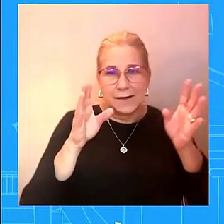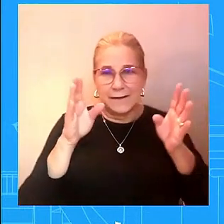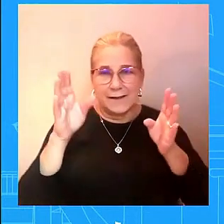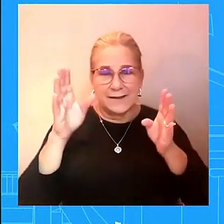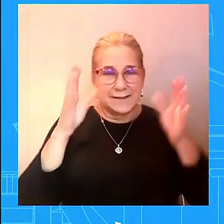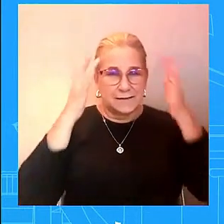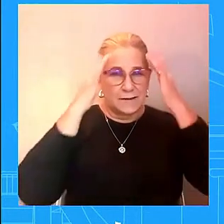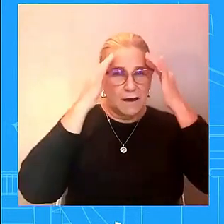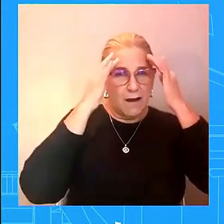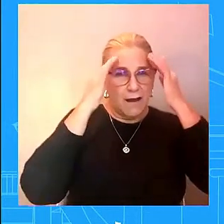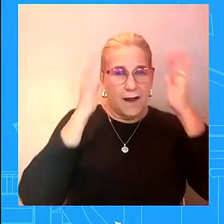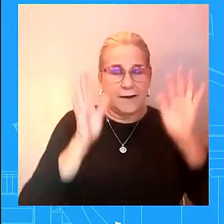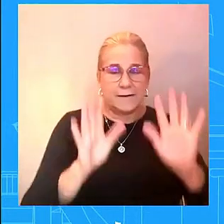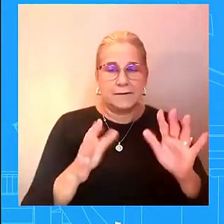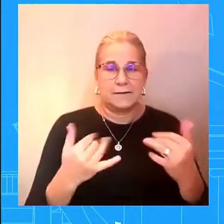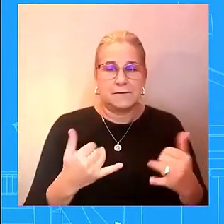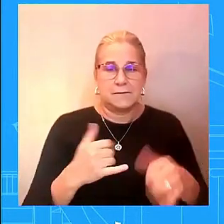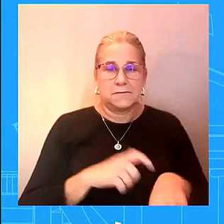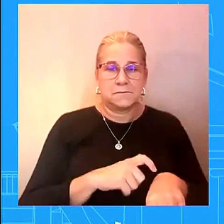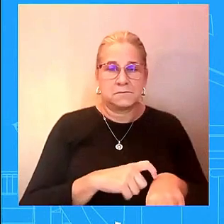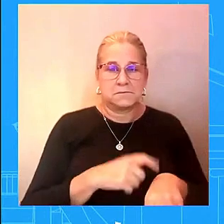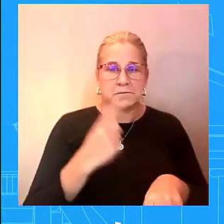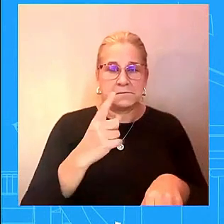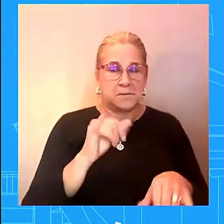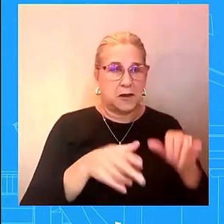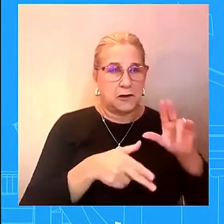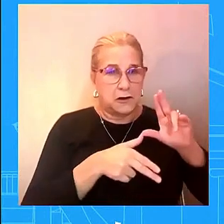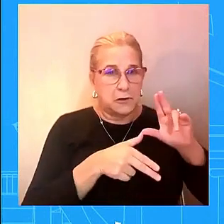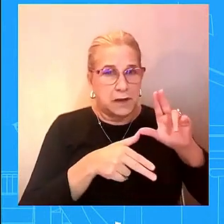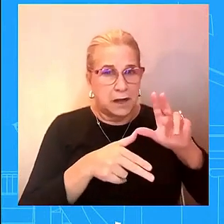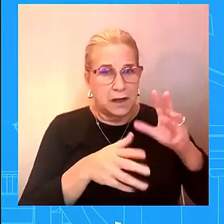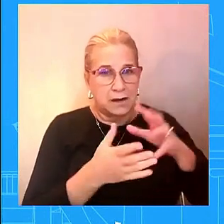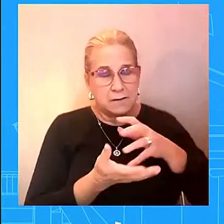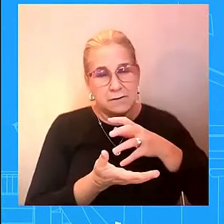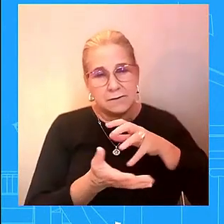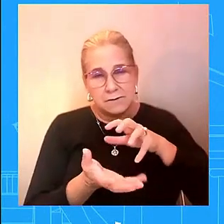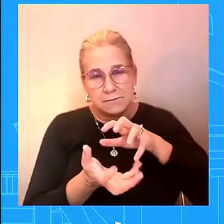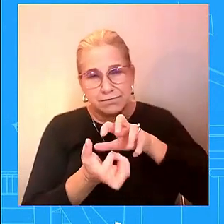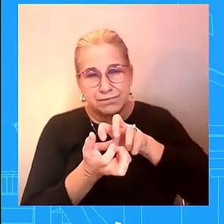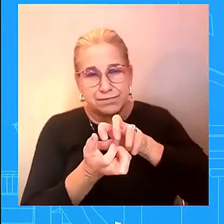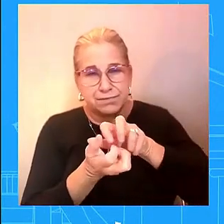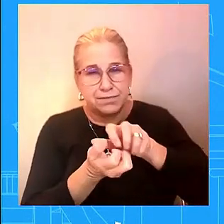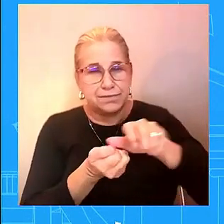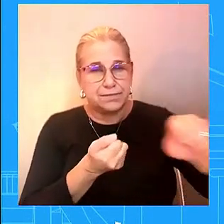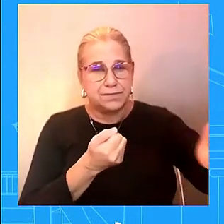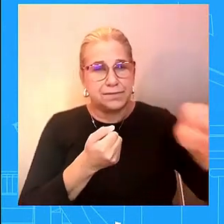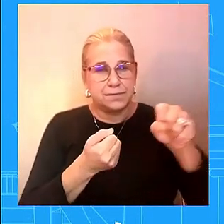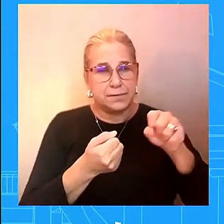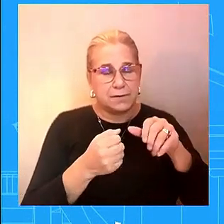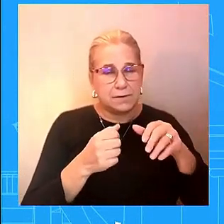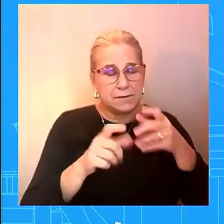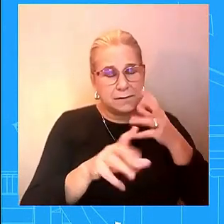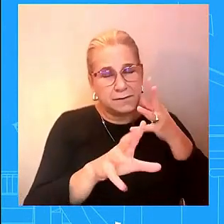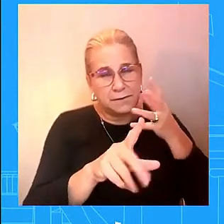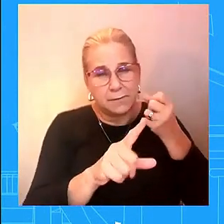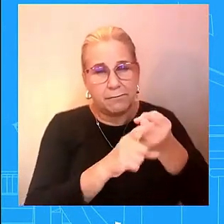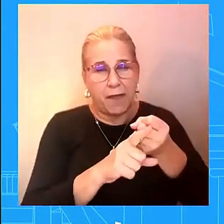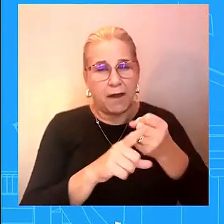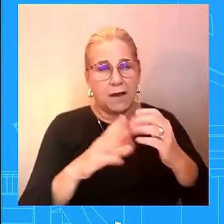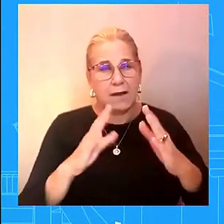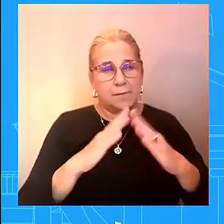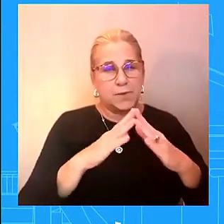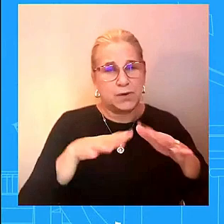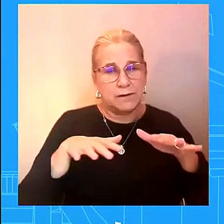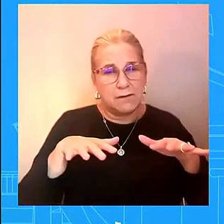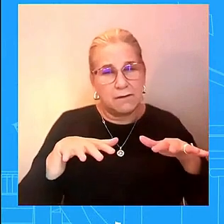like that these types of hurricanes that have impacted communities the way that they have both of them hurricane helene and uh hurricane milton it's time